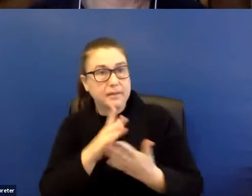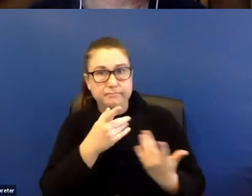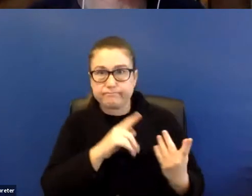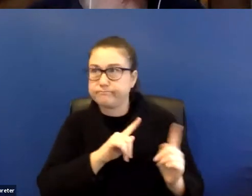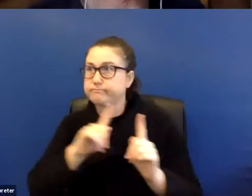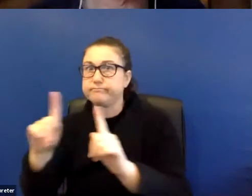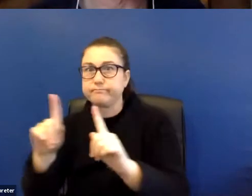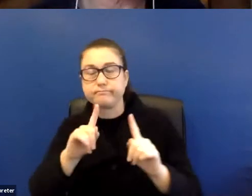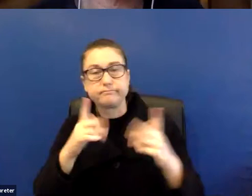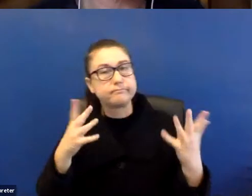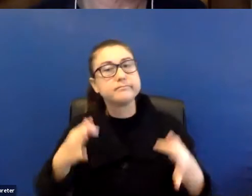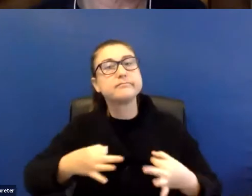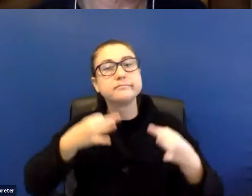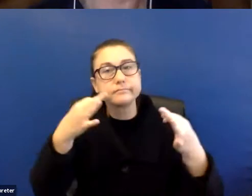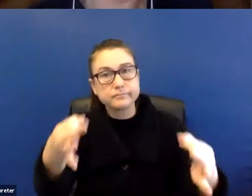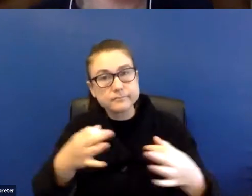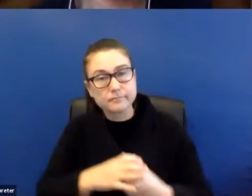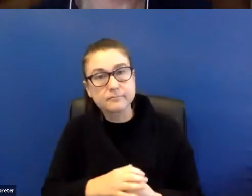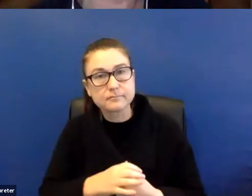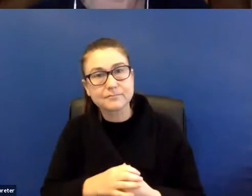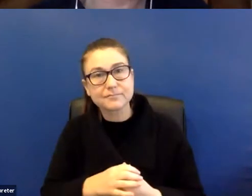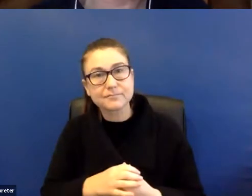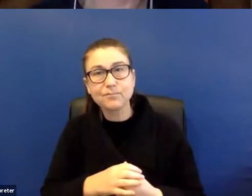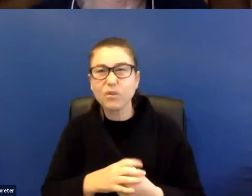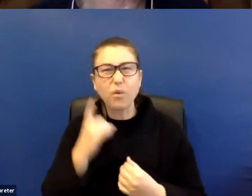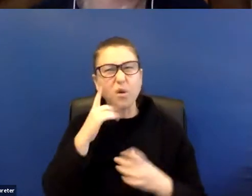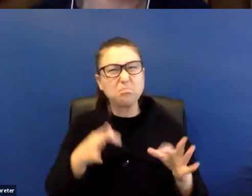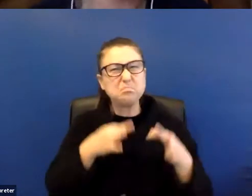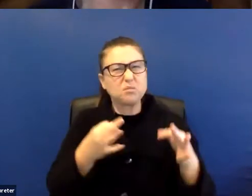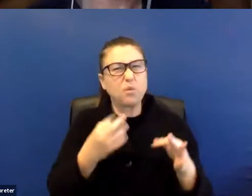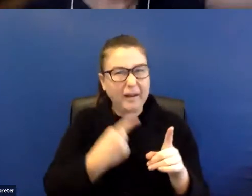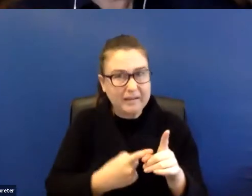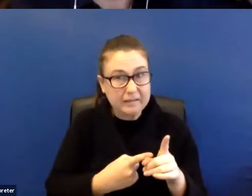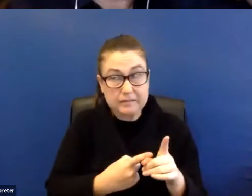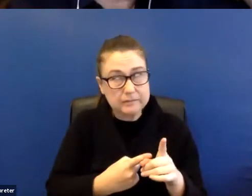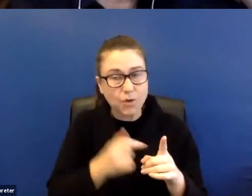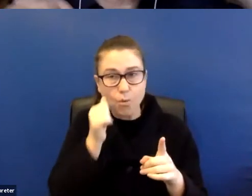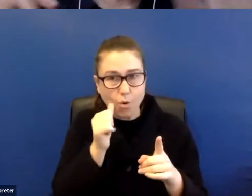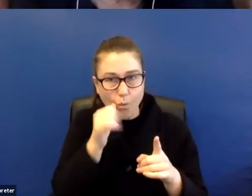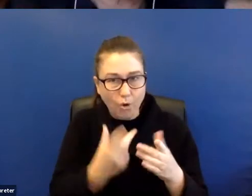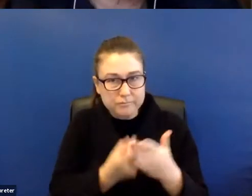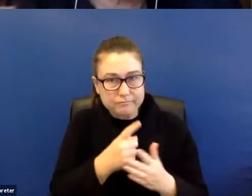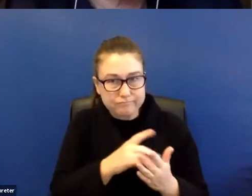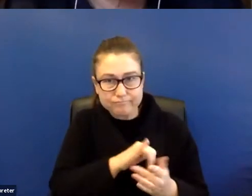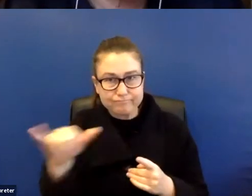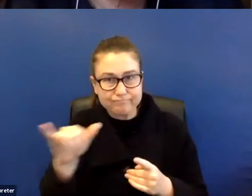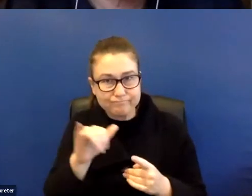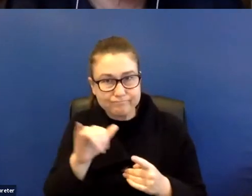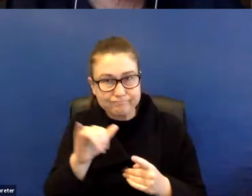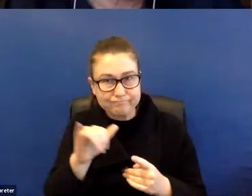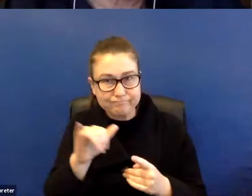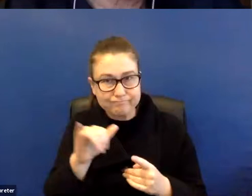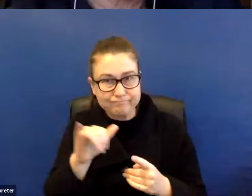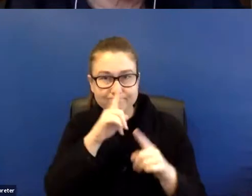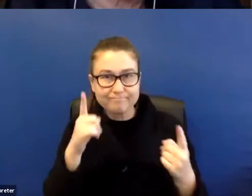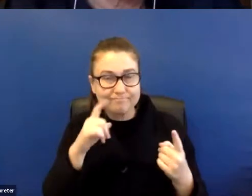postponed. We put it off until this year, but again, that's not going to happen. So some of the work, I guess,